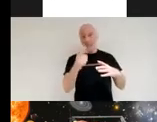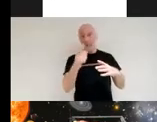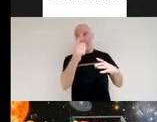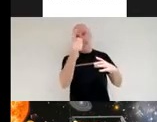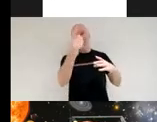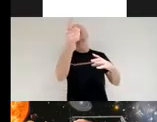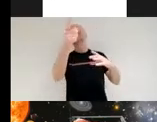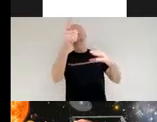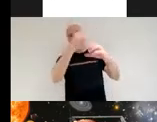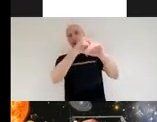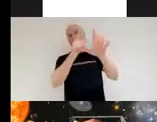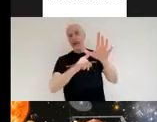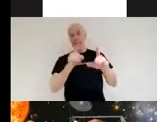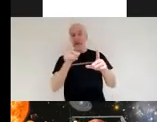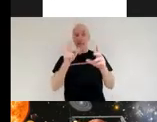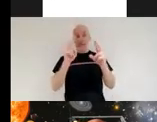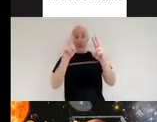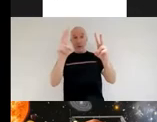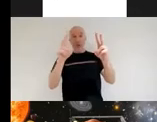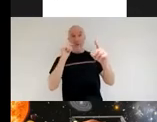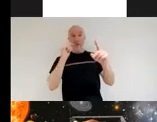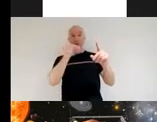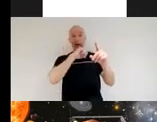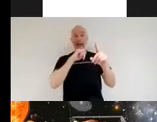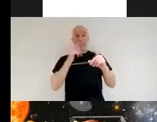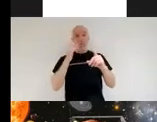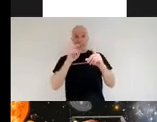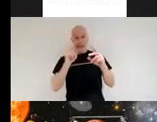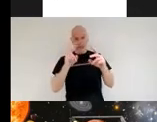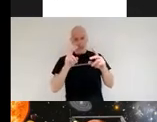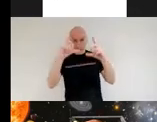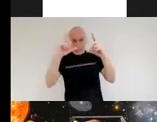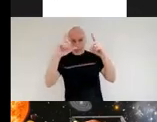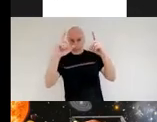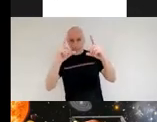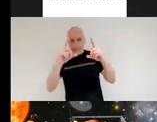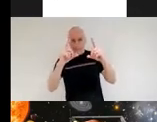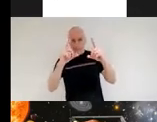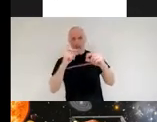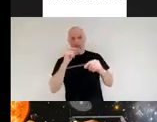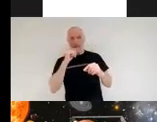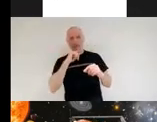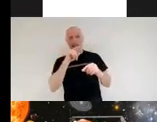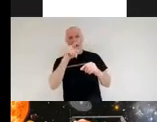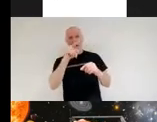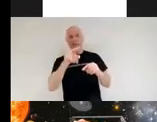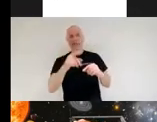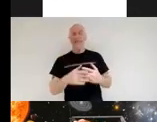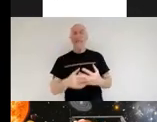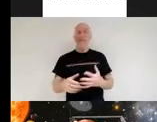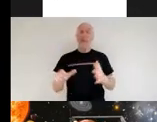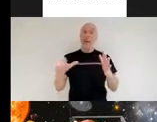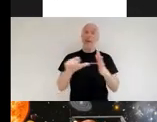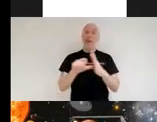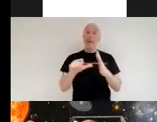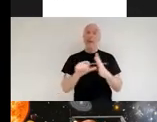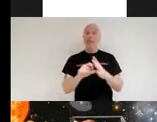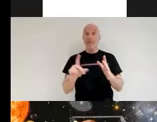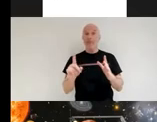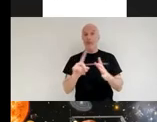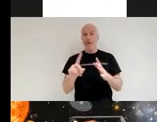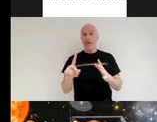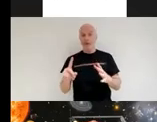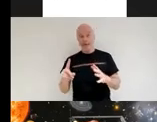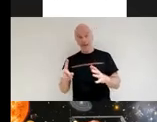visibly red to us in the images the problem is that the very most distant objects